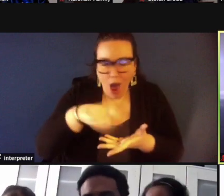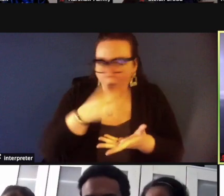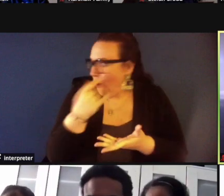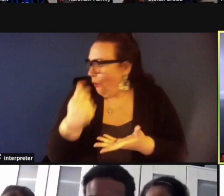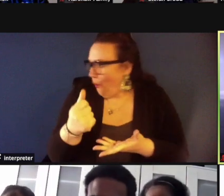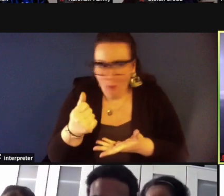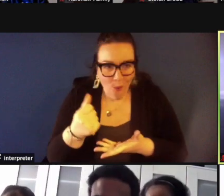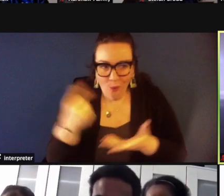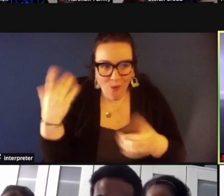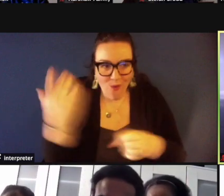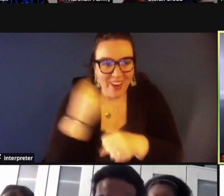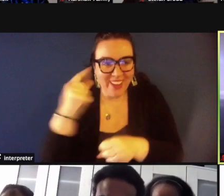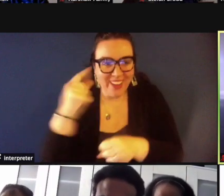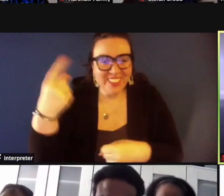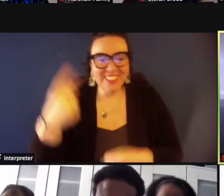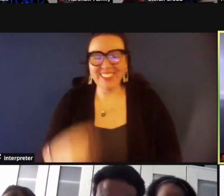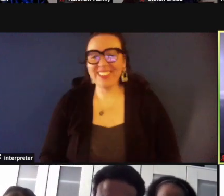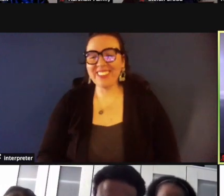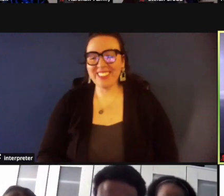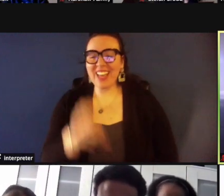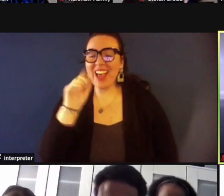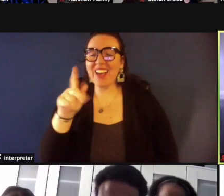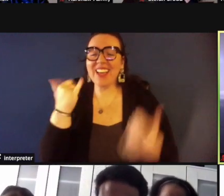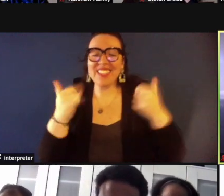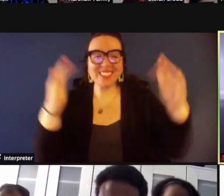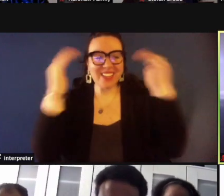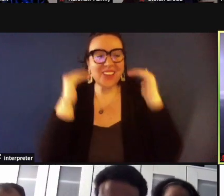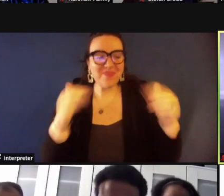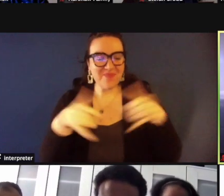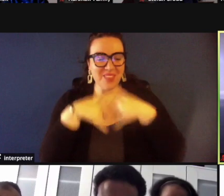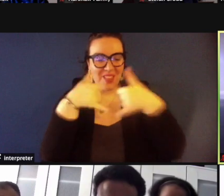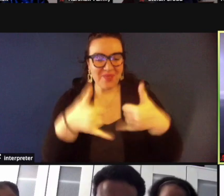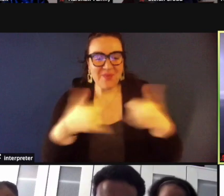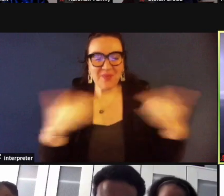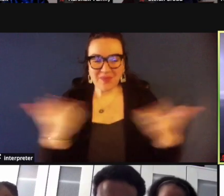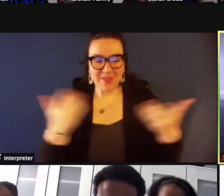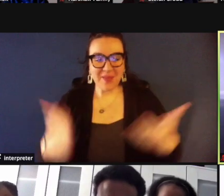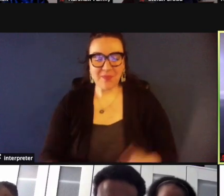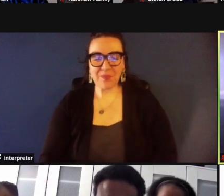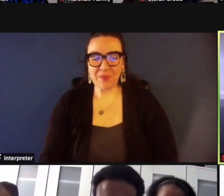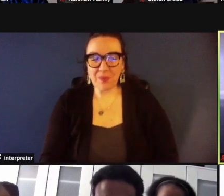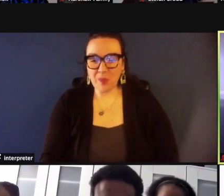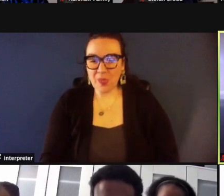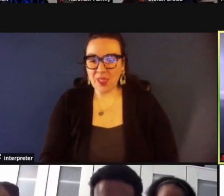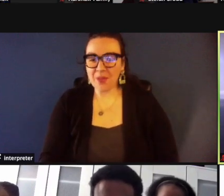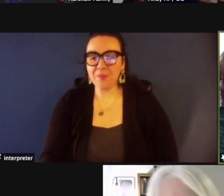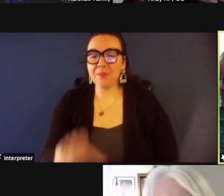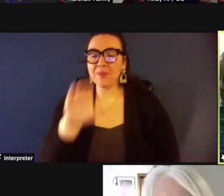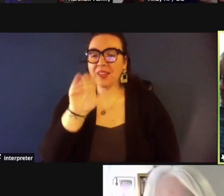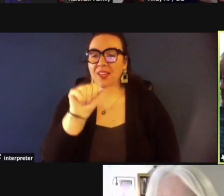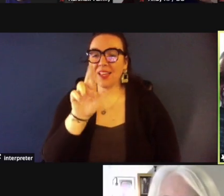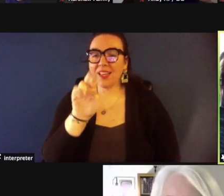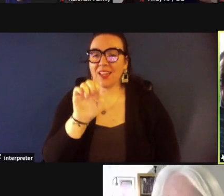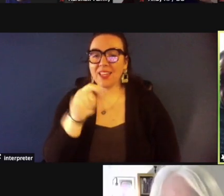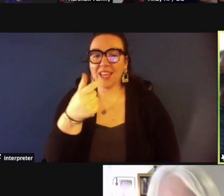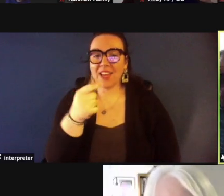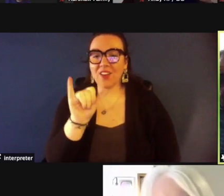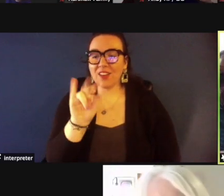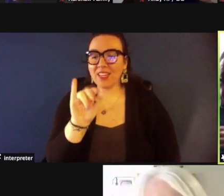okay great all right so we'll move on to the next award which is the caregiver of the year